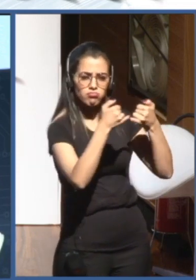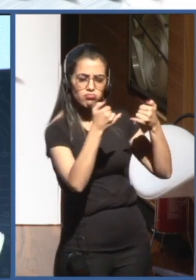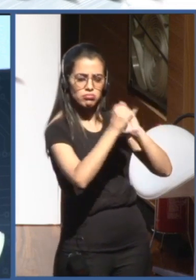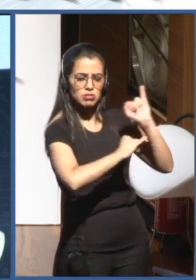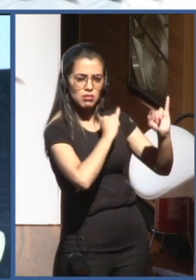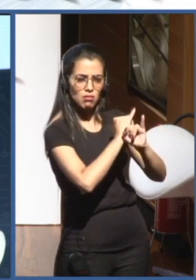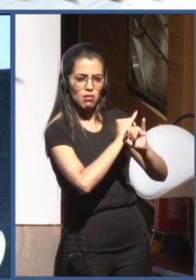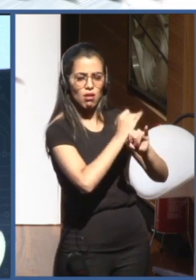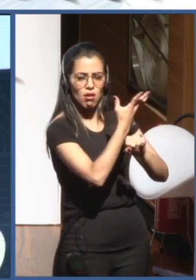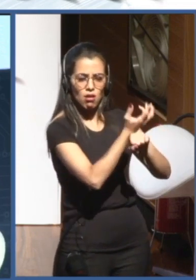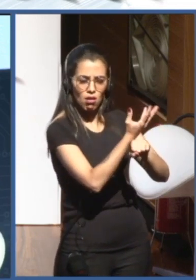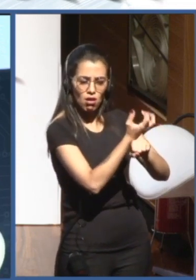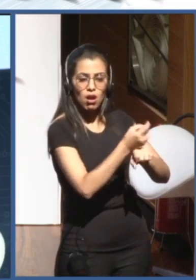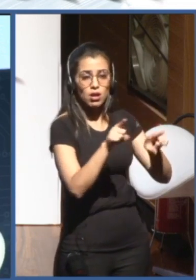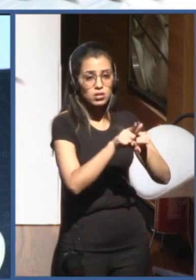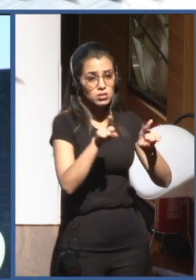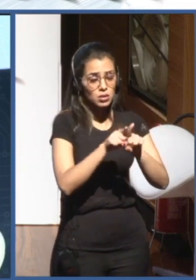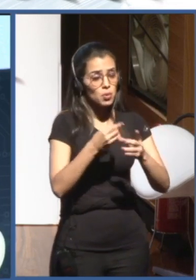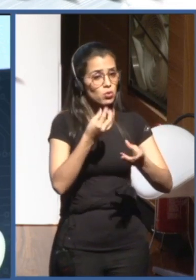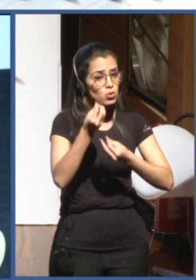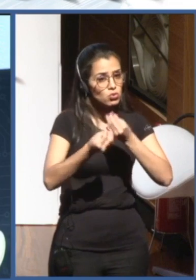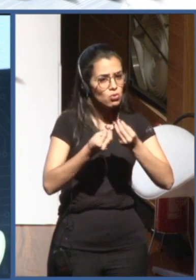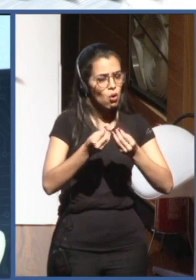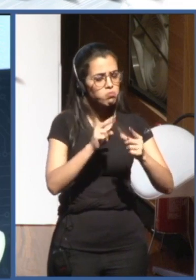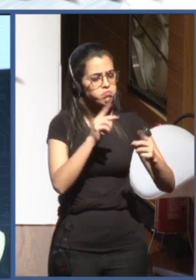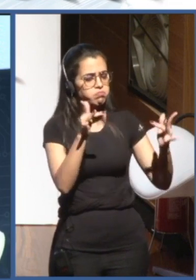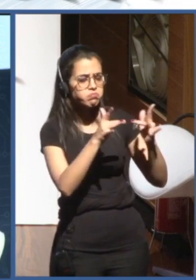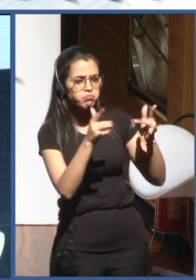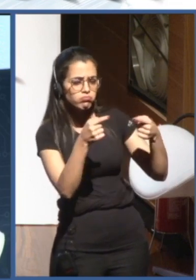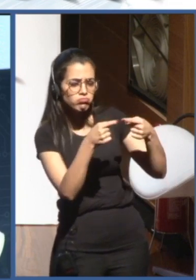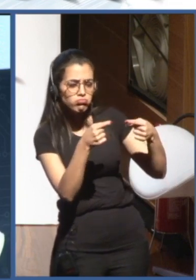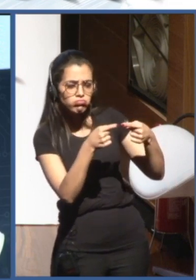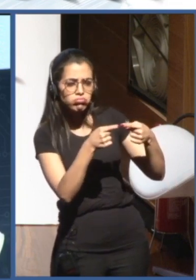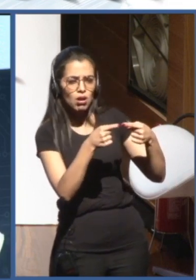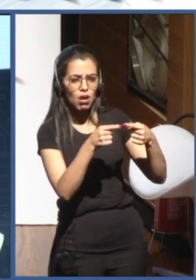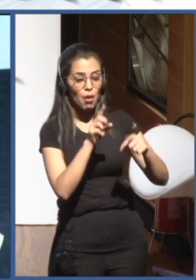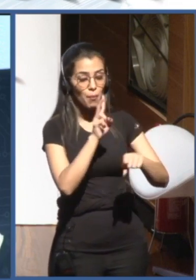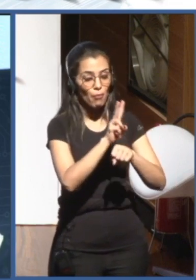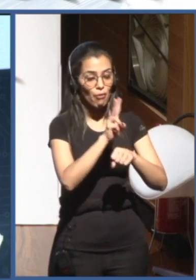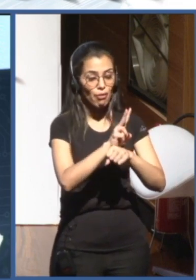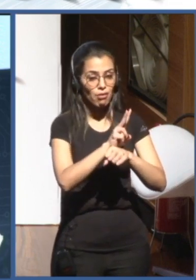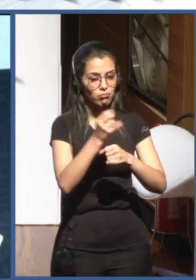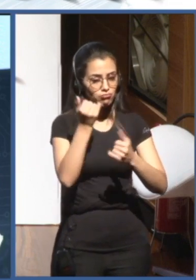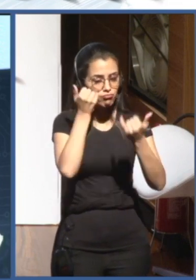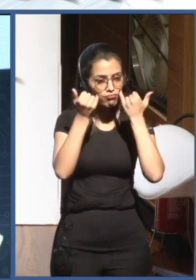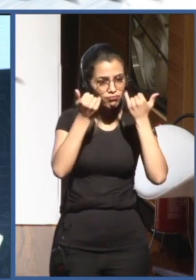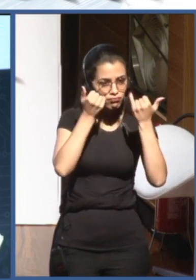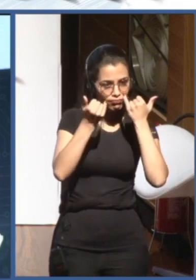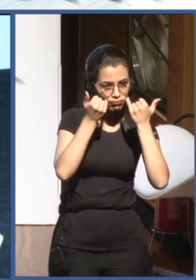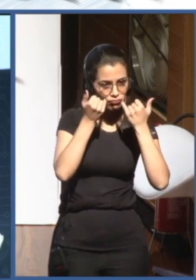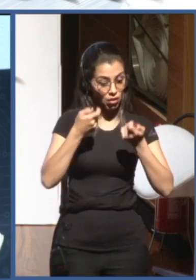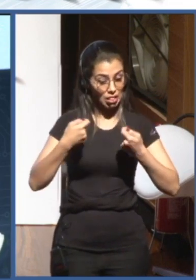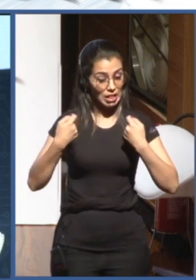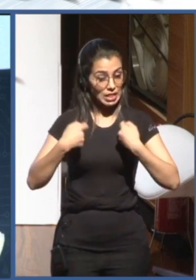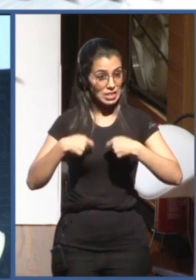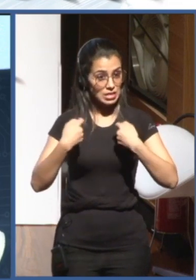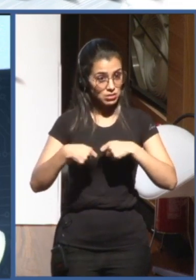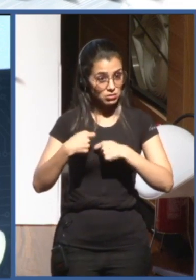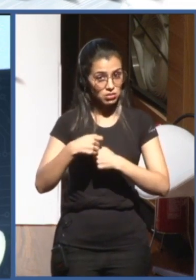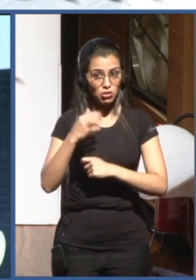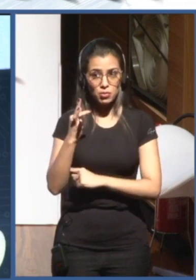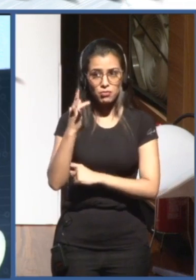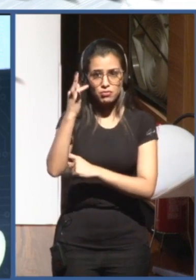to do with protection of data, and above all, also the fact of the needs that are required in the future to take advantage of these